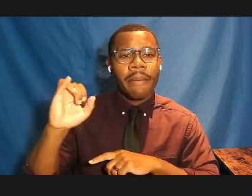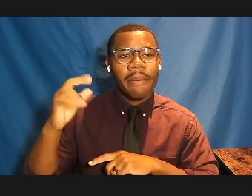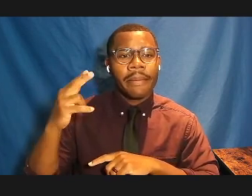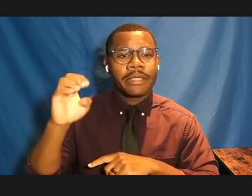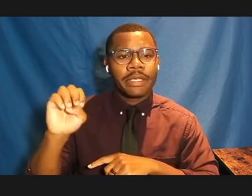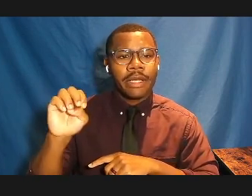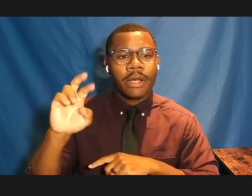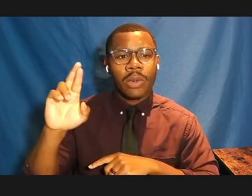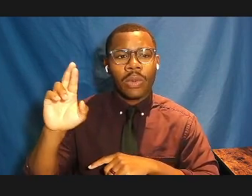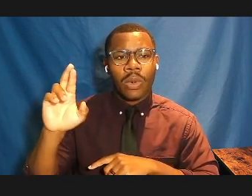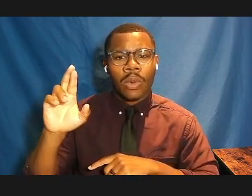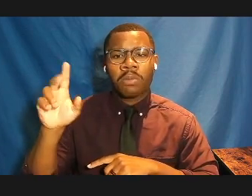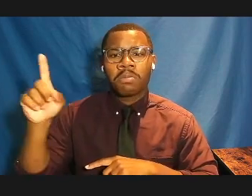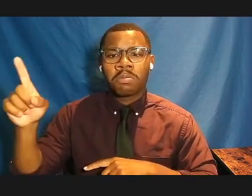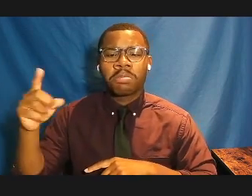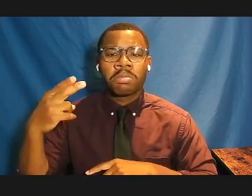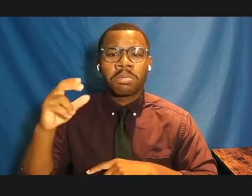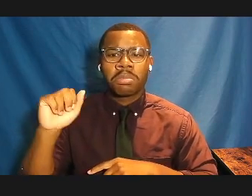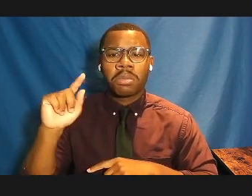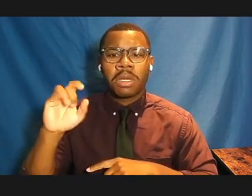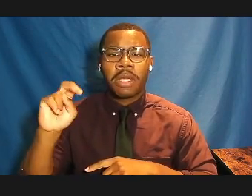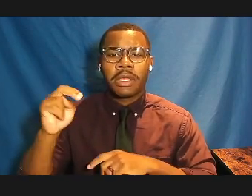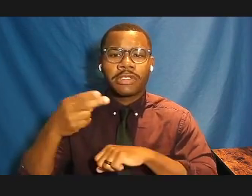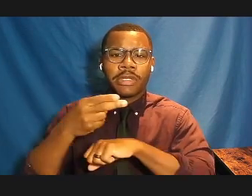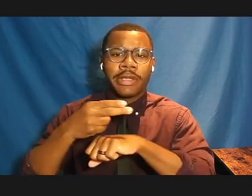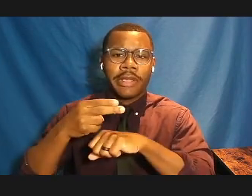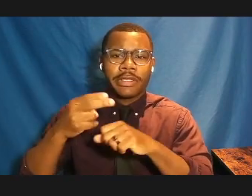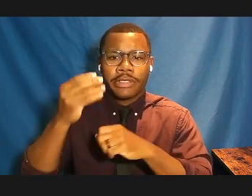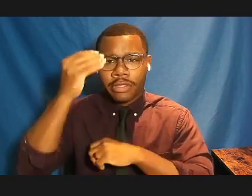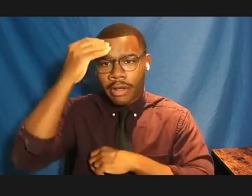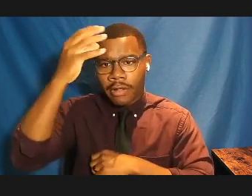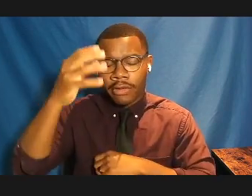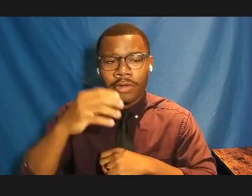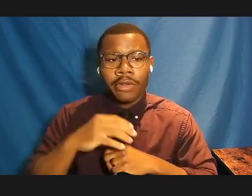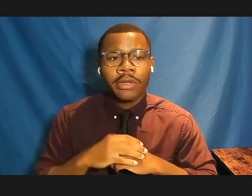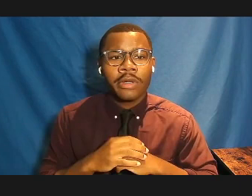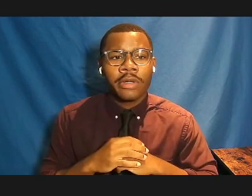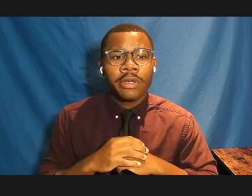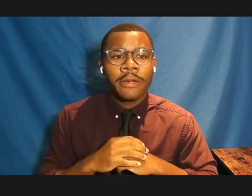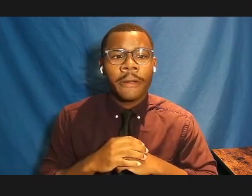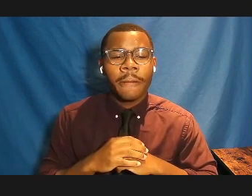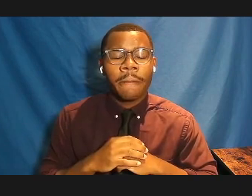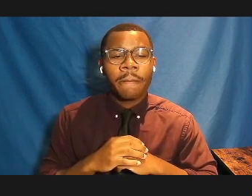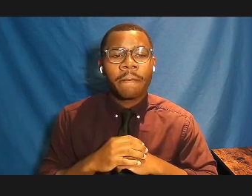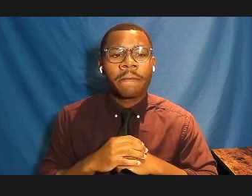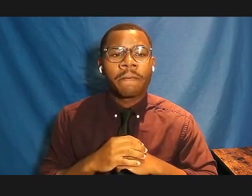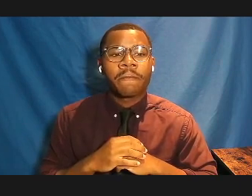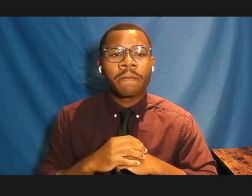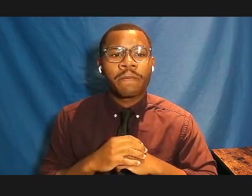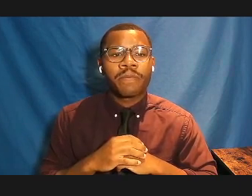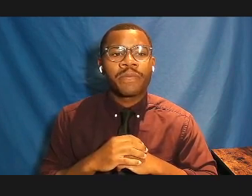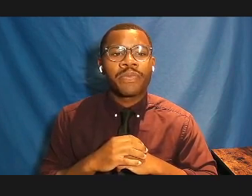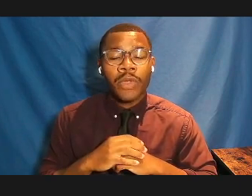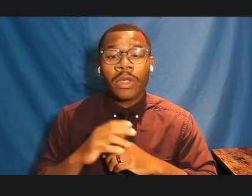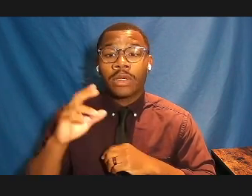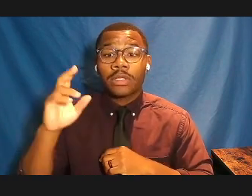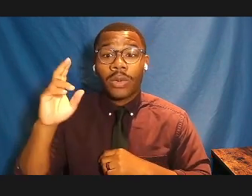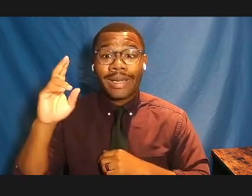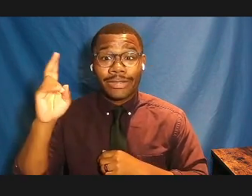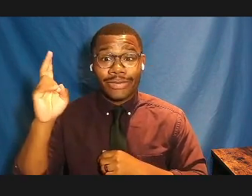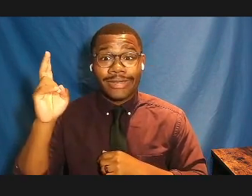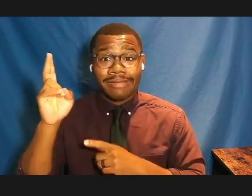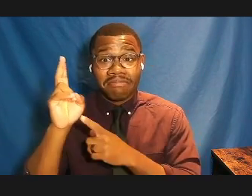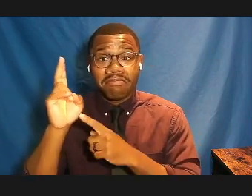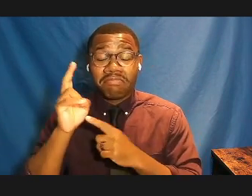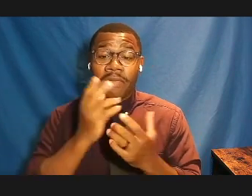Human beings participate in history both as actors and narrators. Vernacrally, history is both the facts of the matter and the narrative